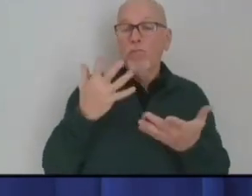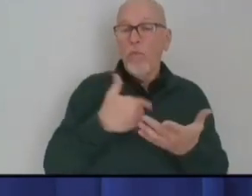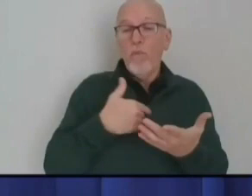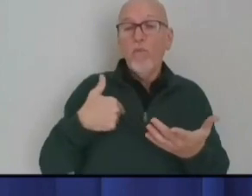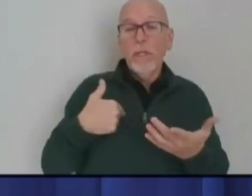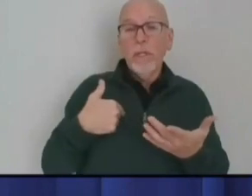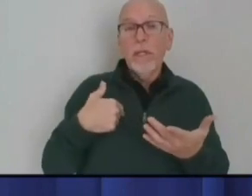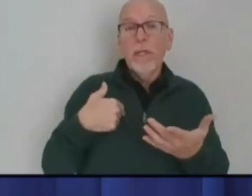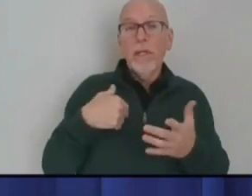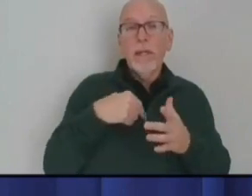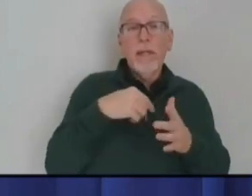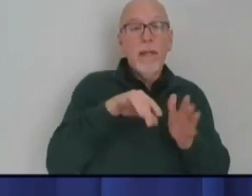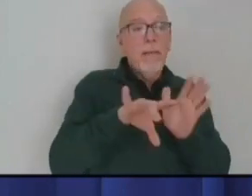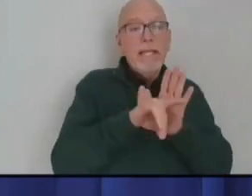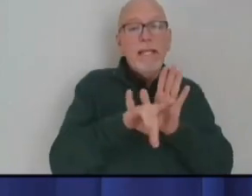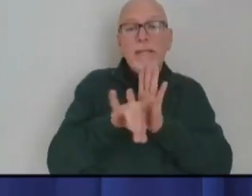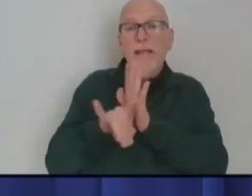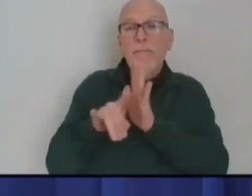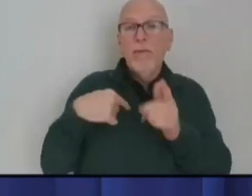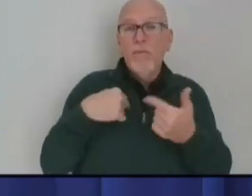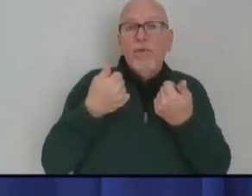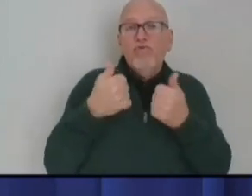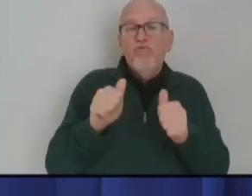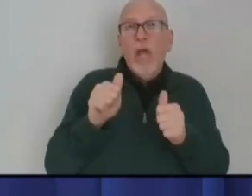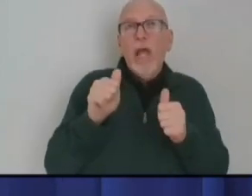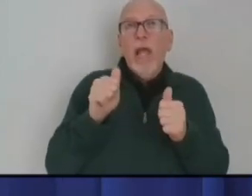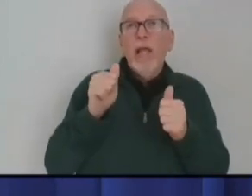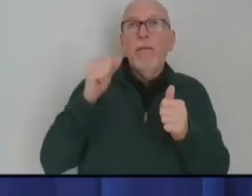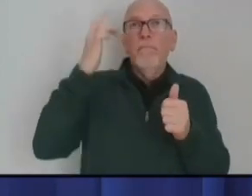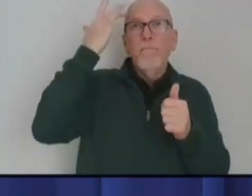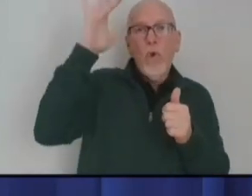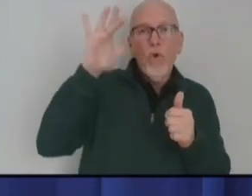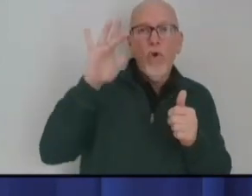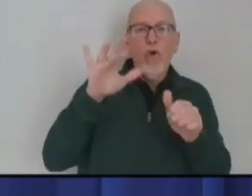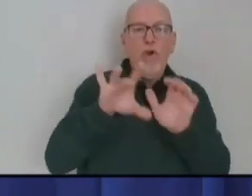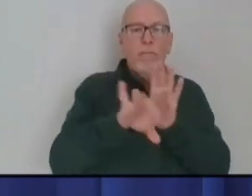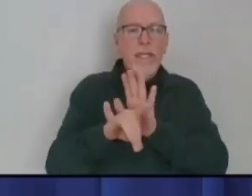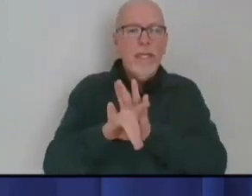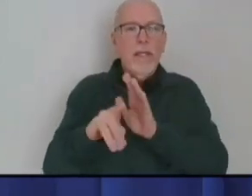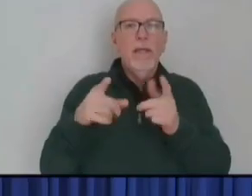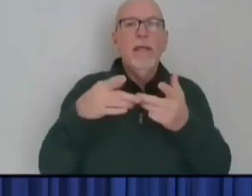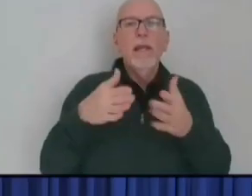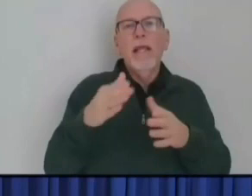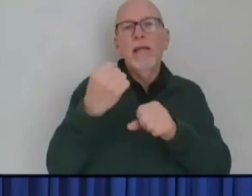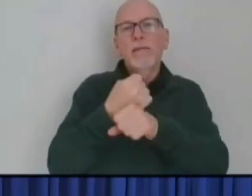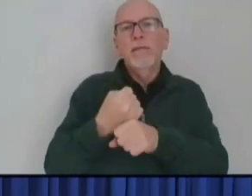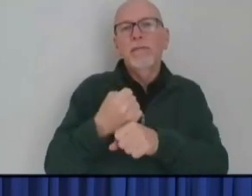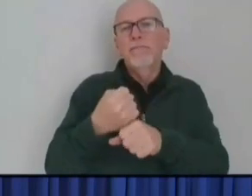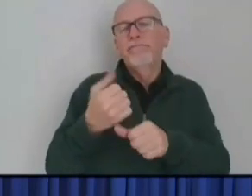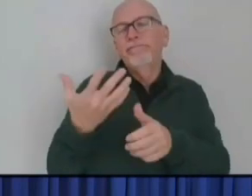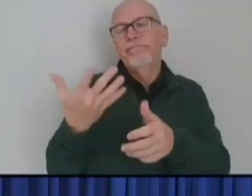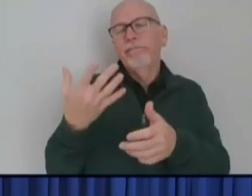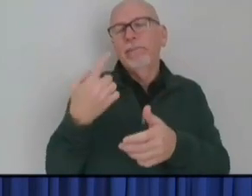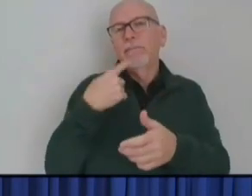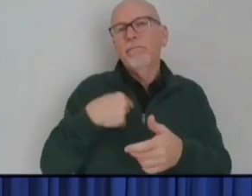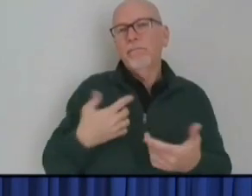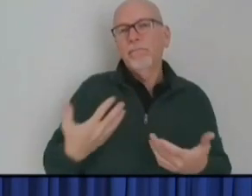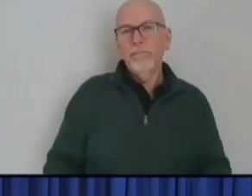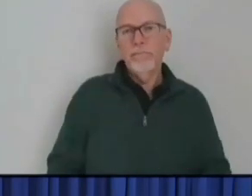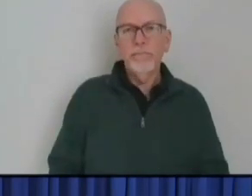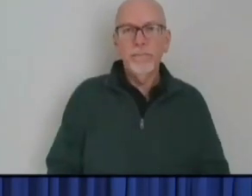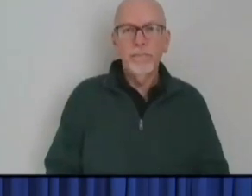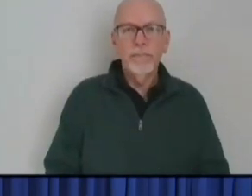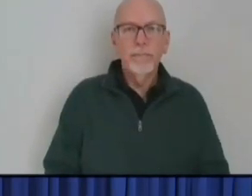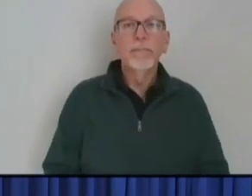picking and choosing. We're trying to do that intelligently. And we're letting the data drive those decisions. Steve with KPC